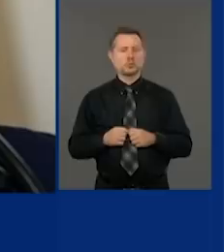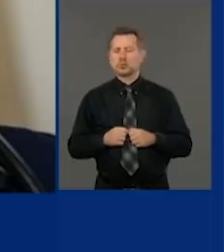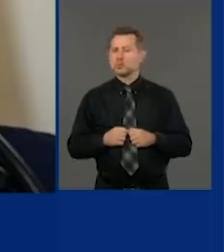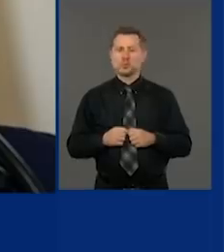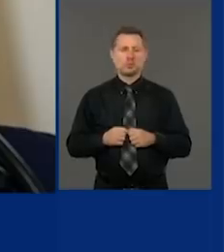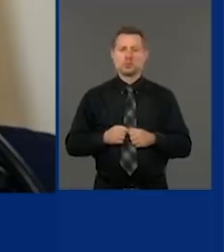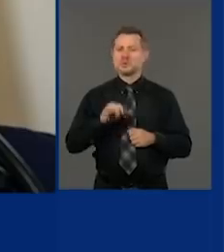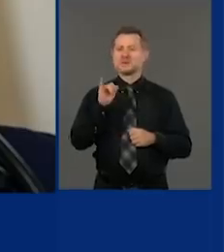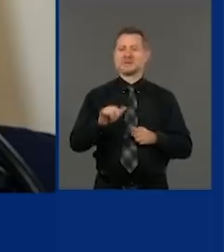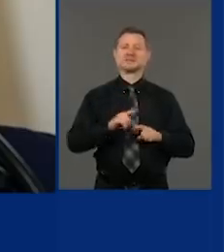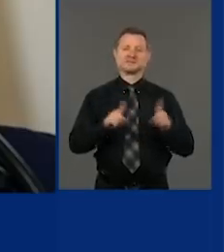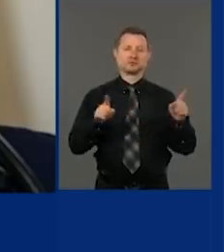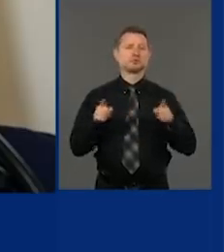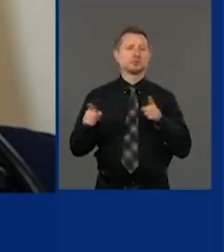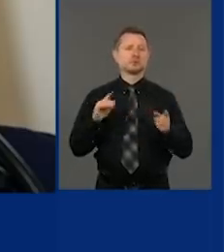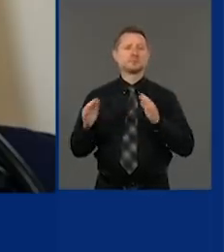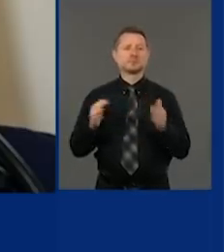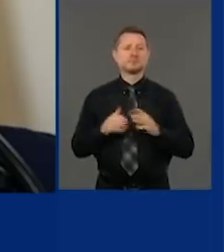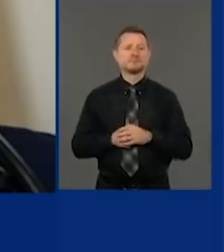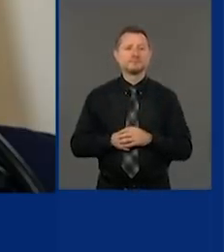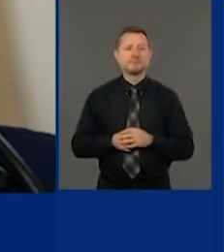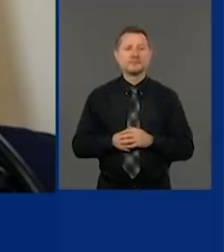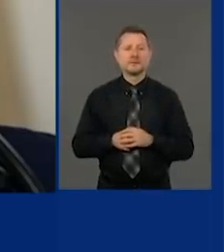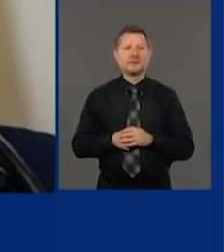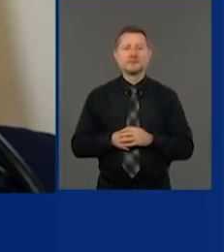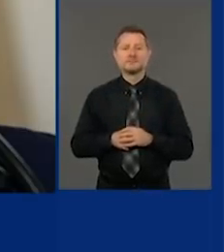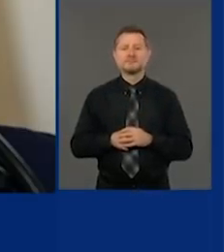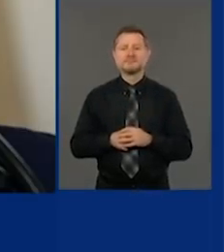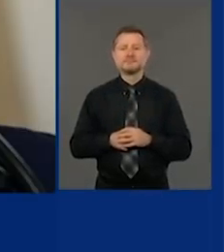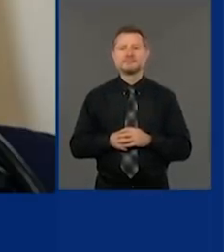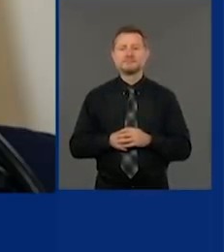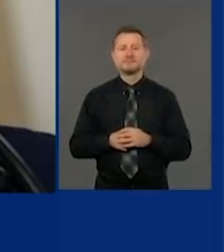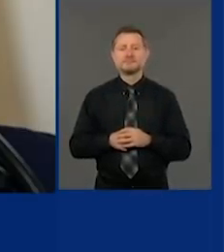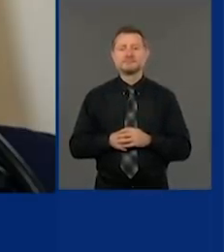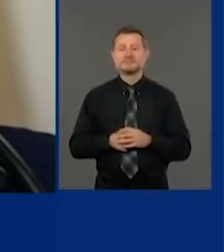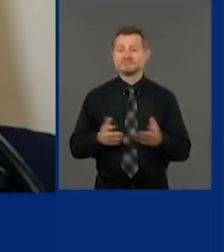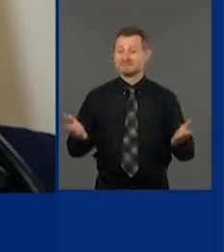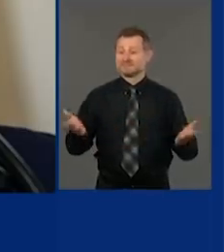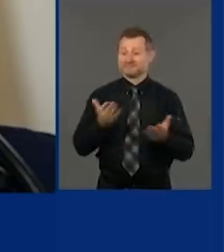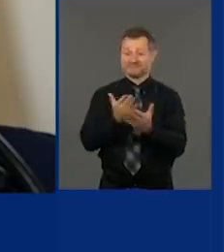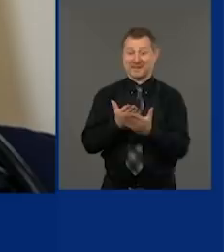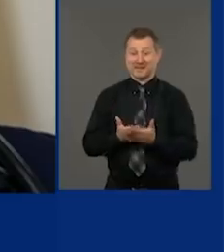difference in the world. You look at the facts.